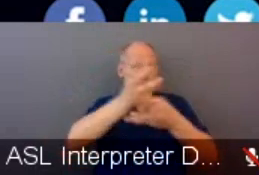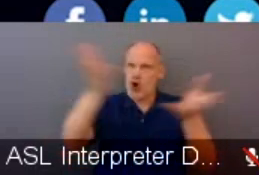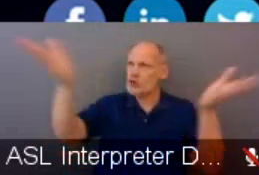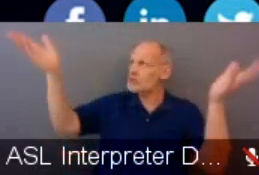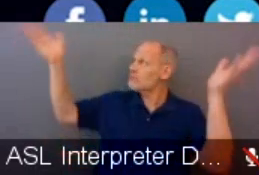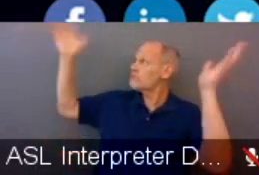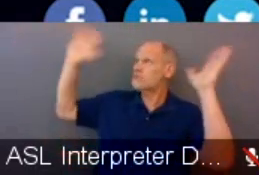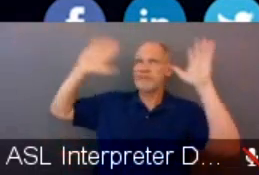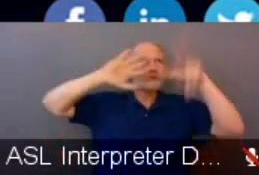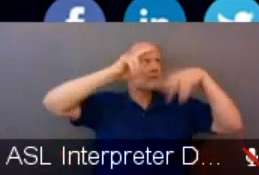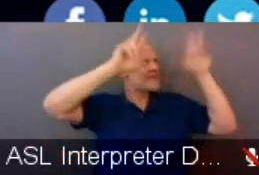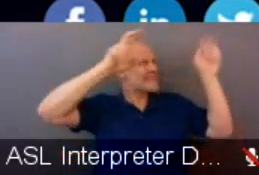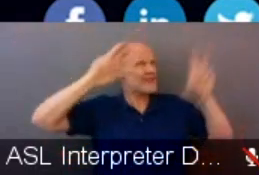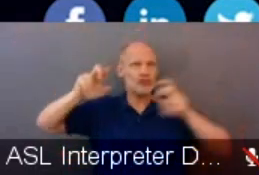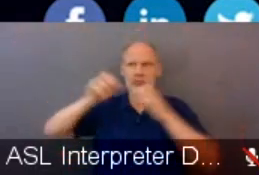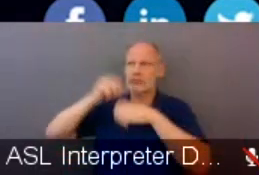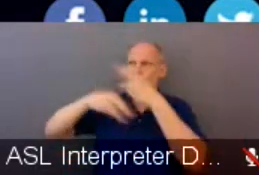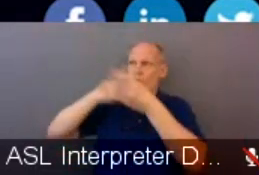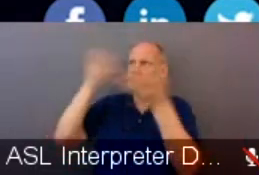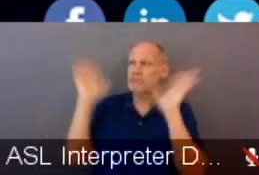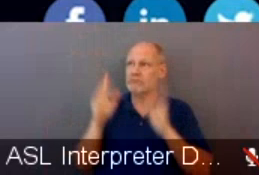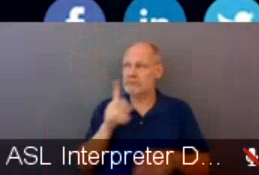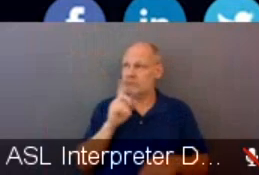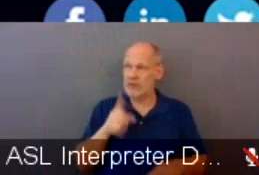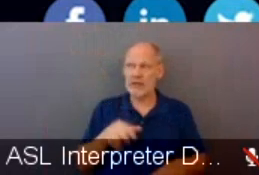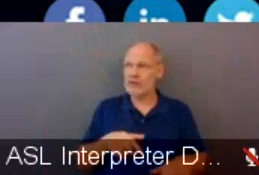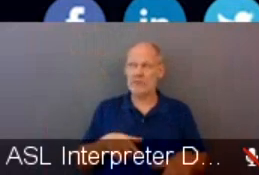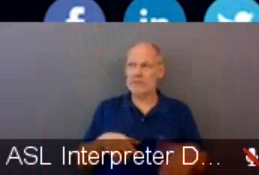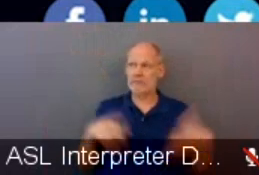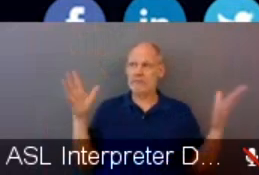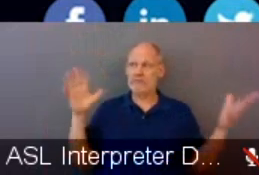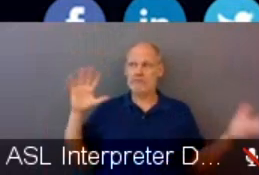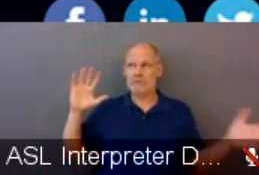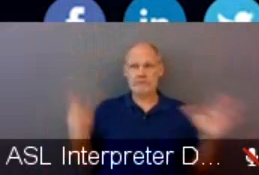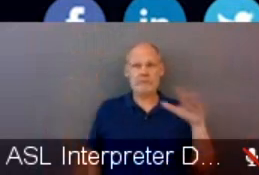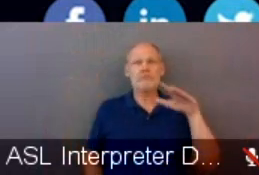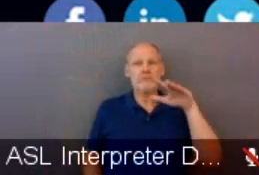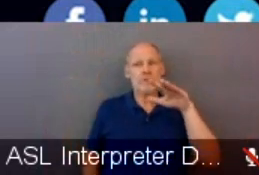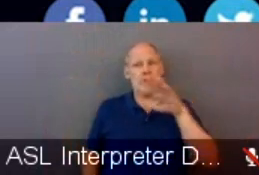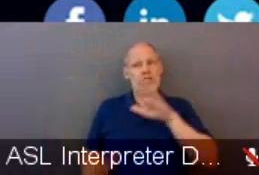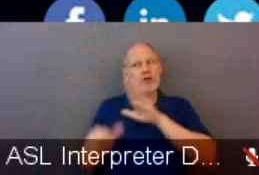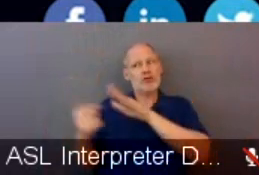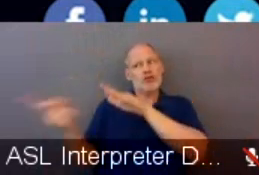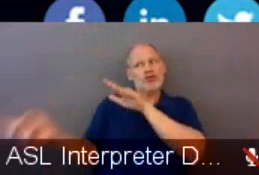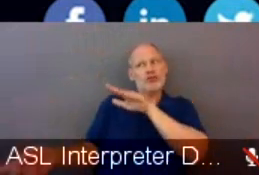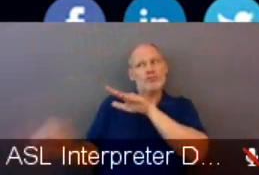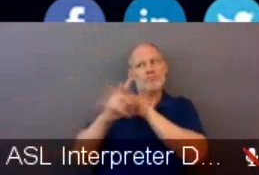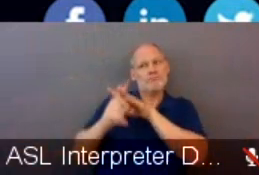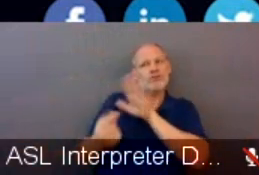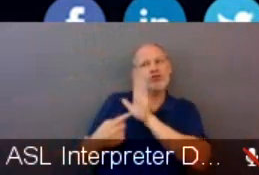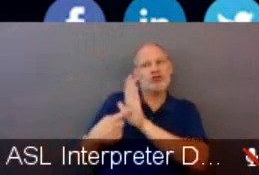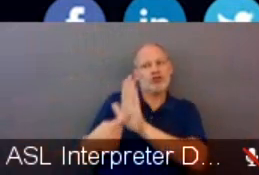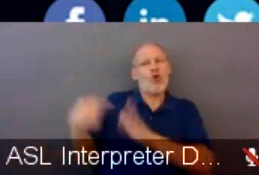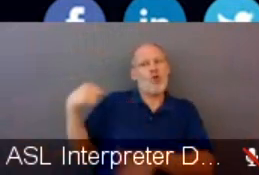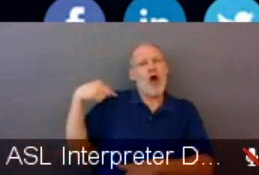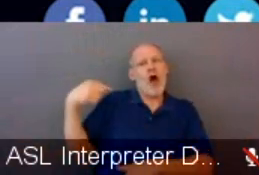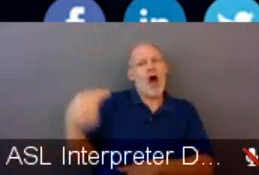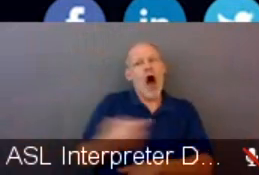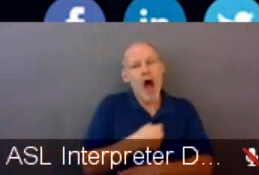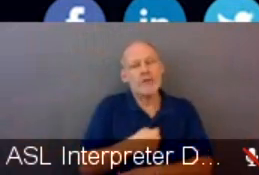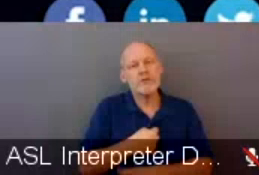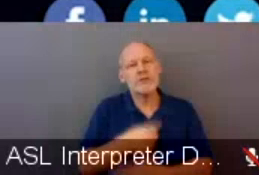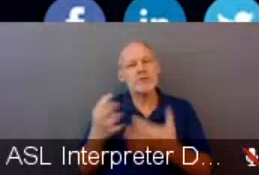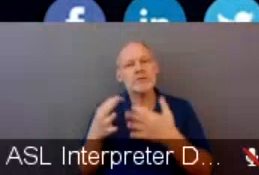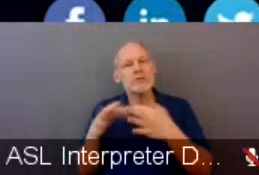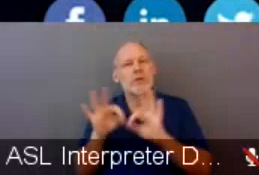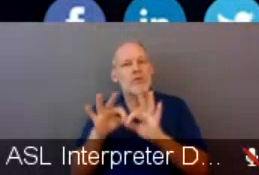us and all the issues that have really come to the fore, how that impacts the climate of the